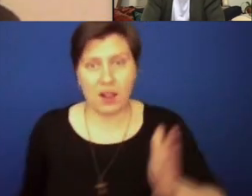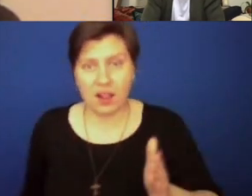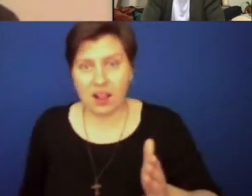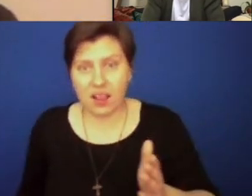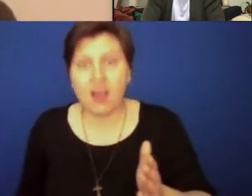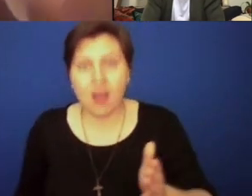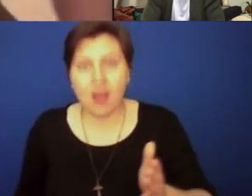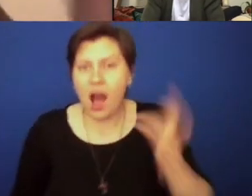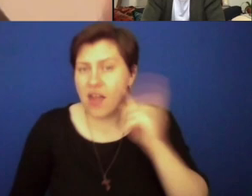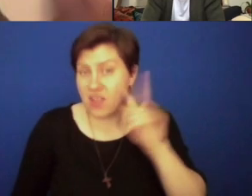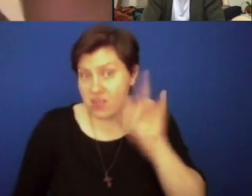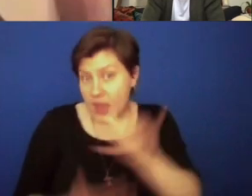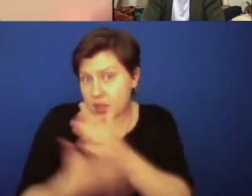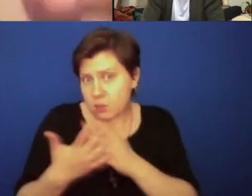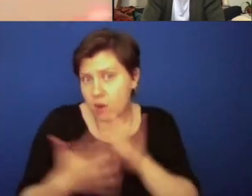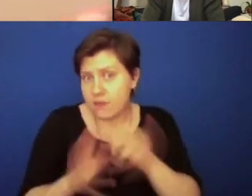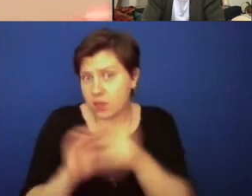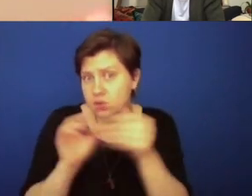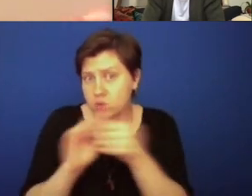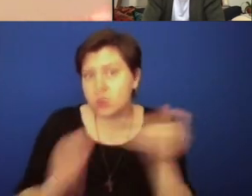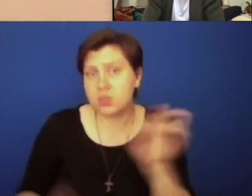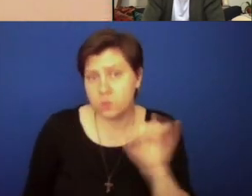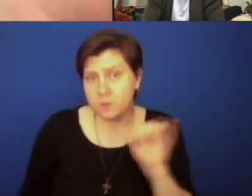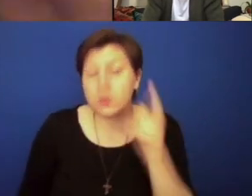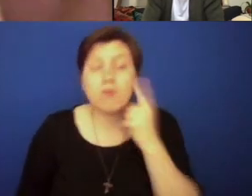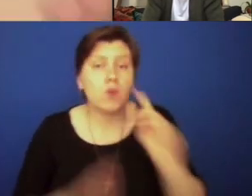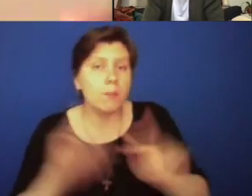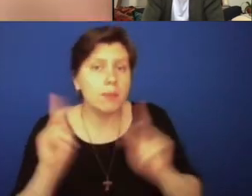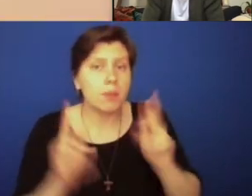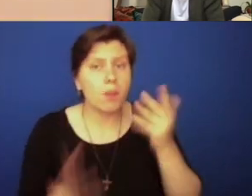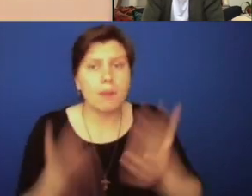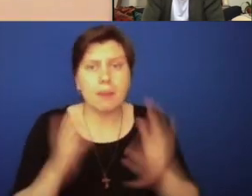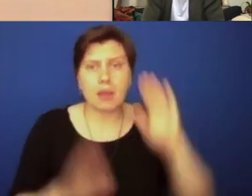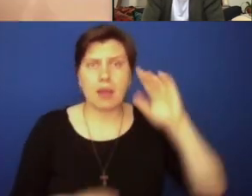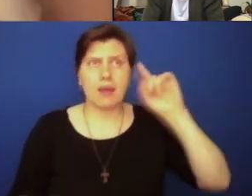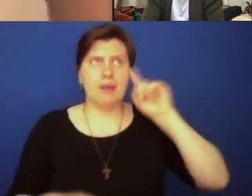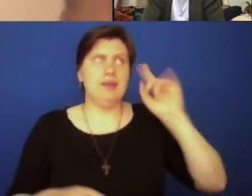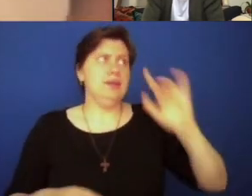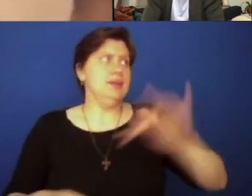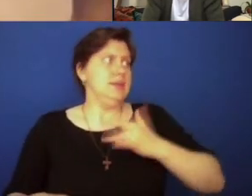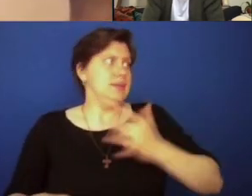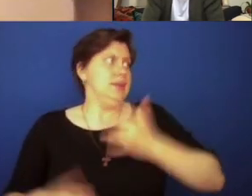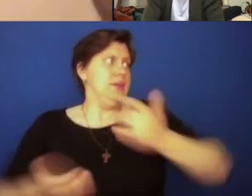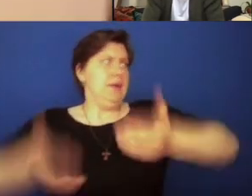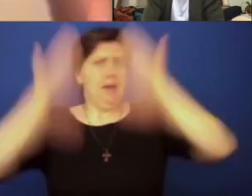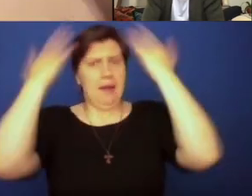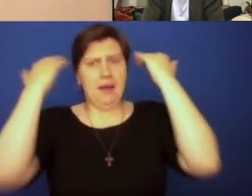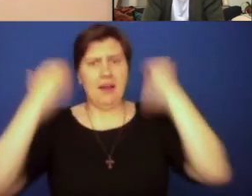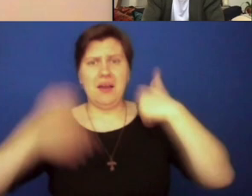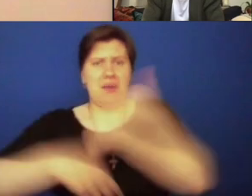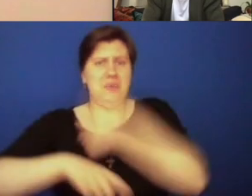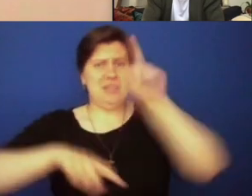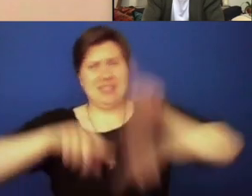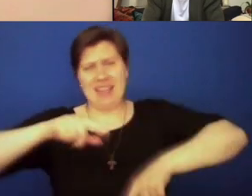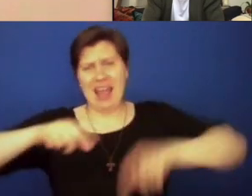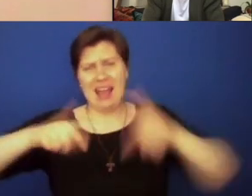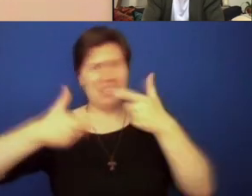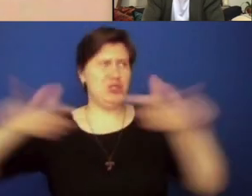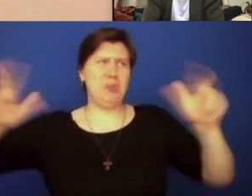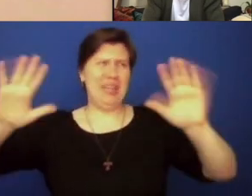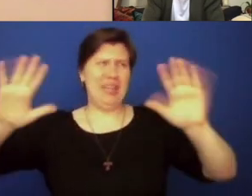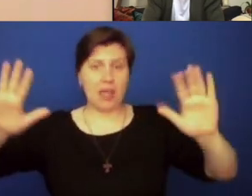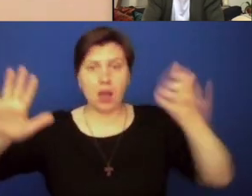to fall in line. And I think that's also a part of that story too. So for those of us who may seem overwhelmed by this moment to say that we can't do it,